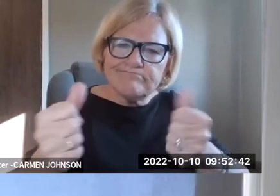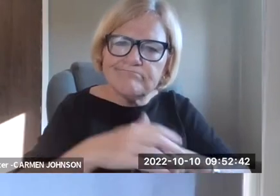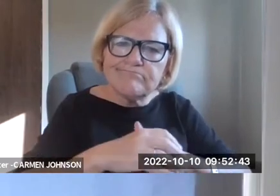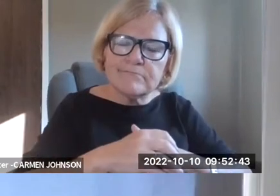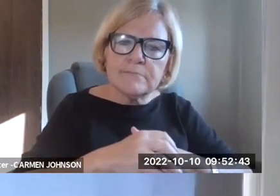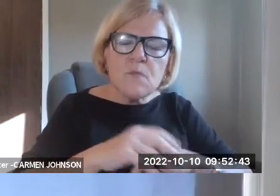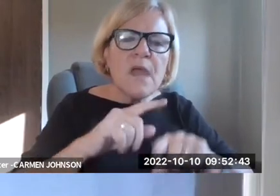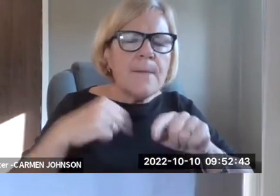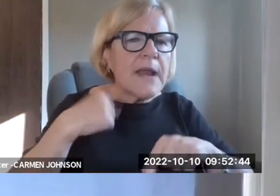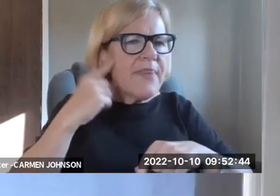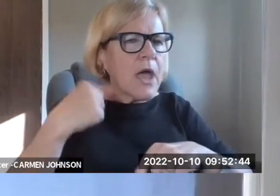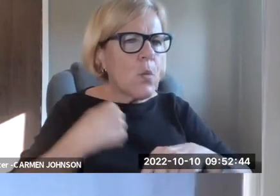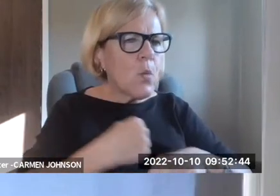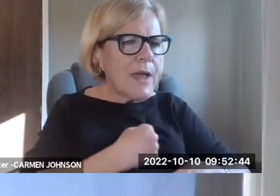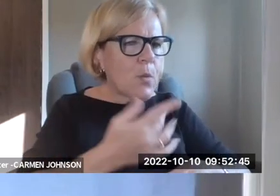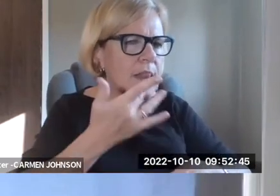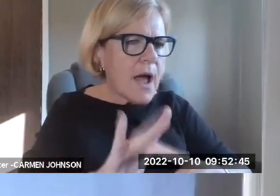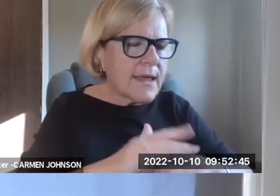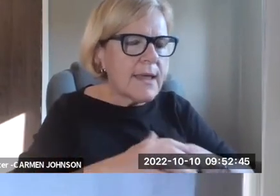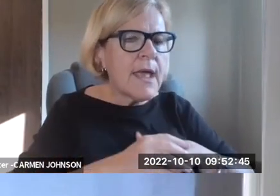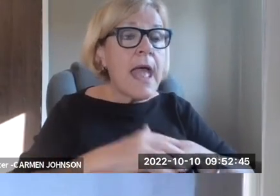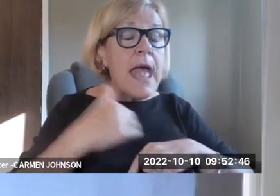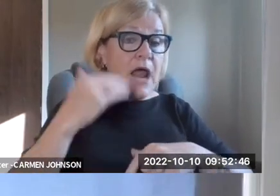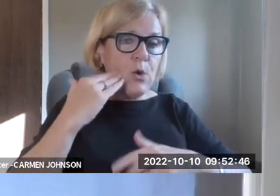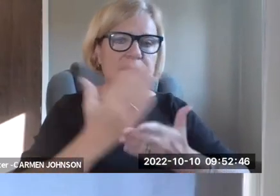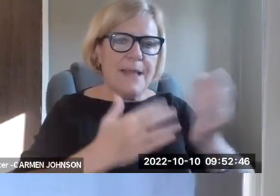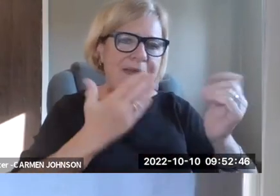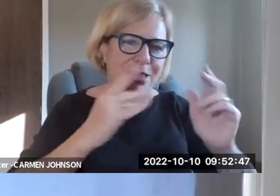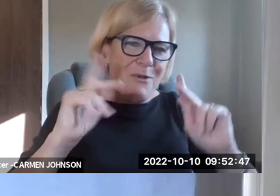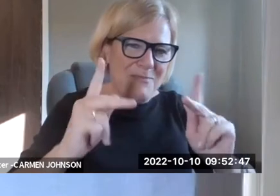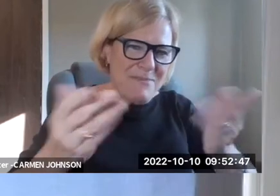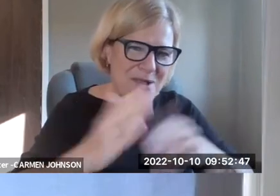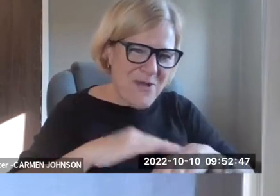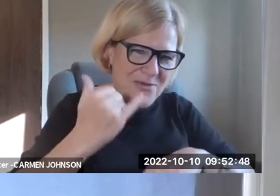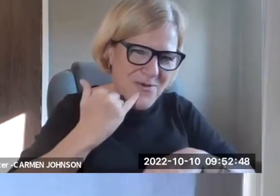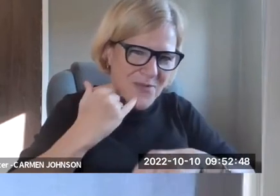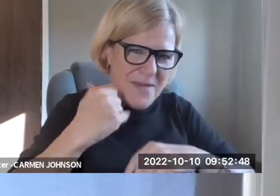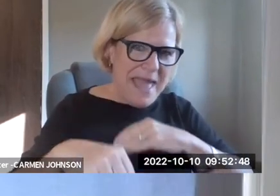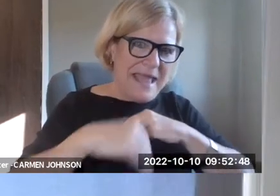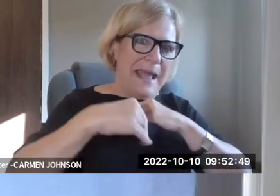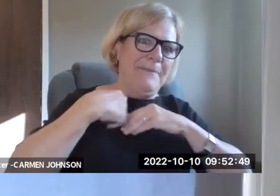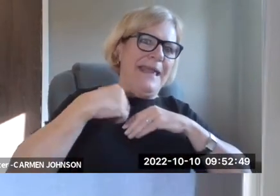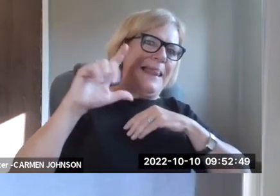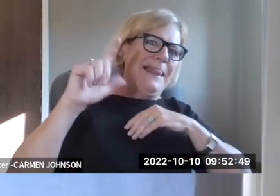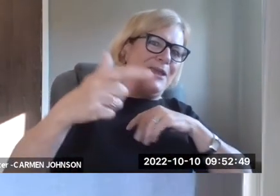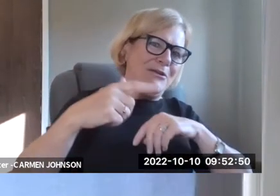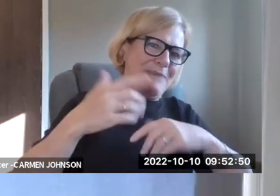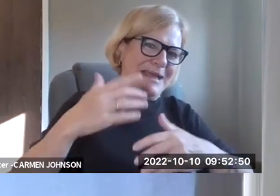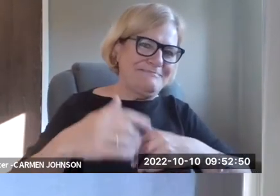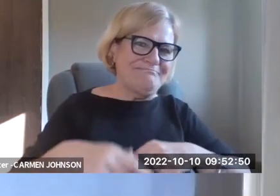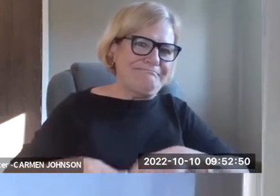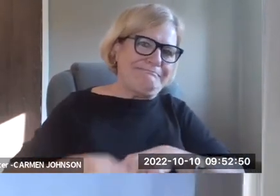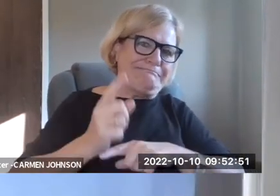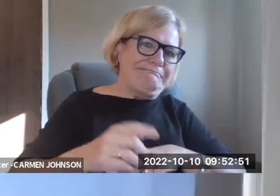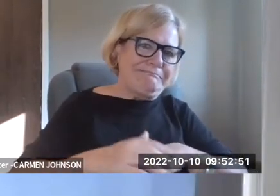especially with the video phones. just sort of had technical glitches initially that we had to work out. Um, but I think we were lucky. And I,